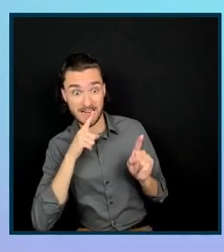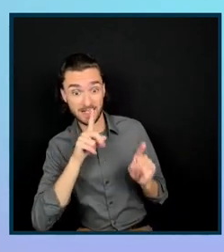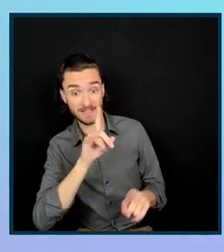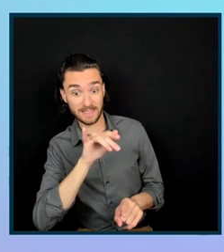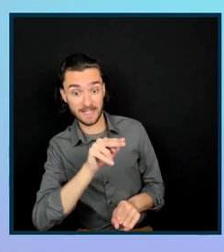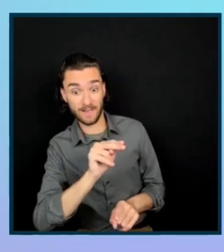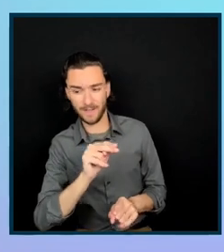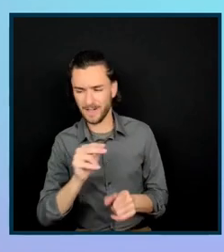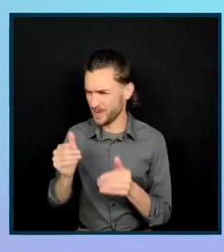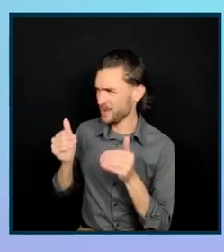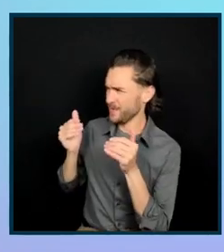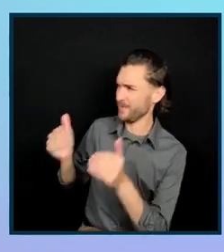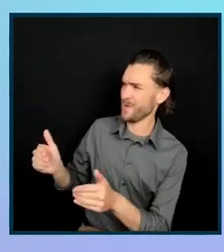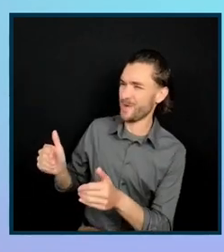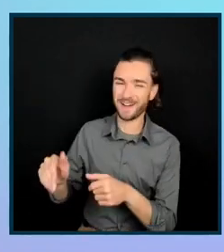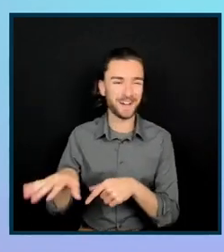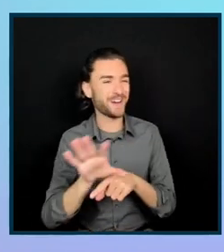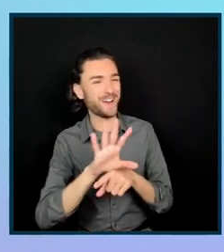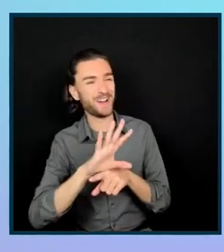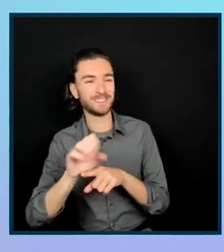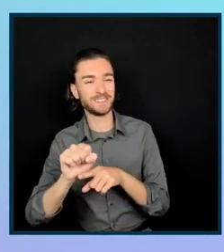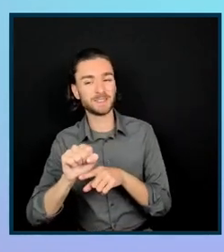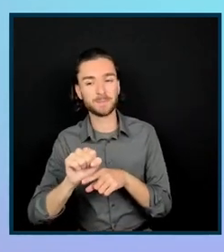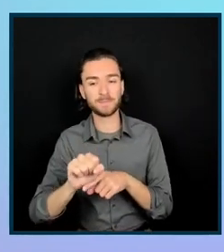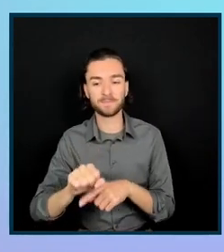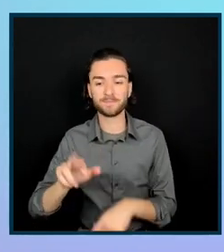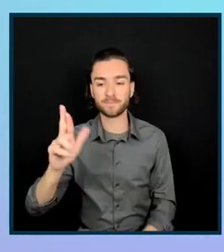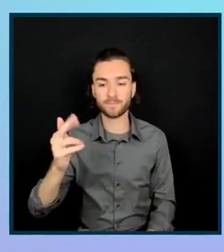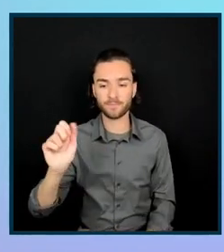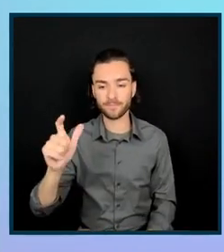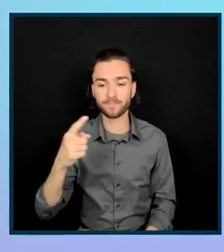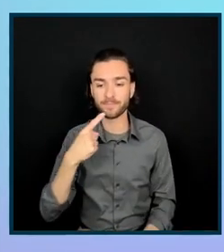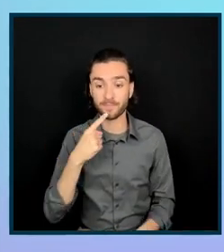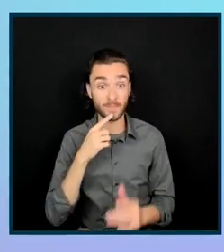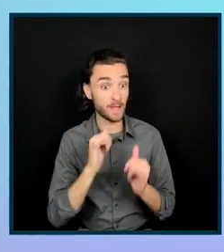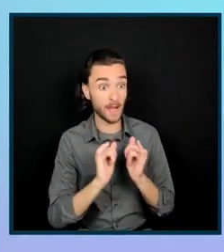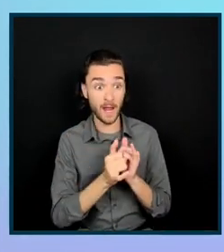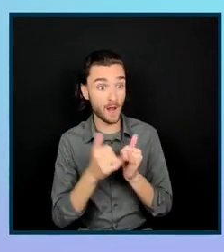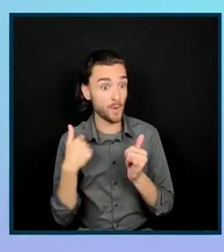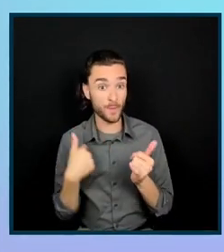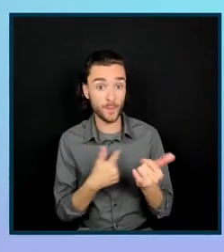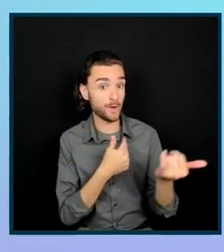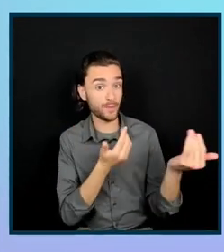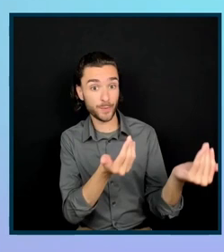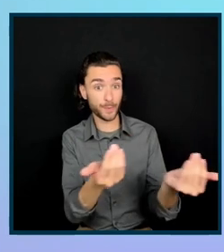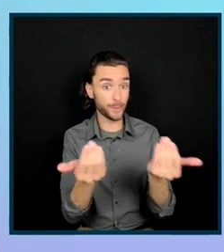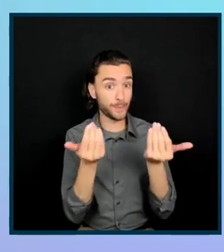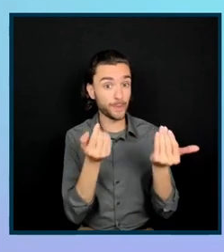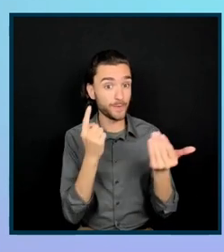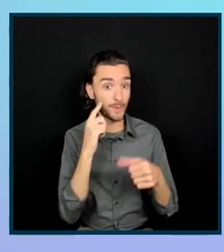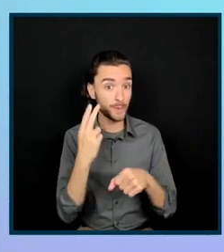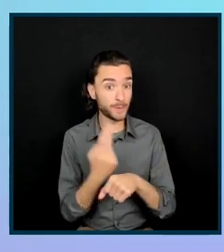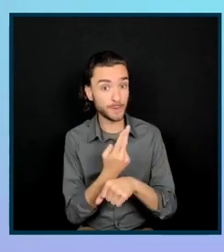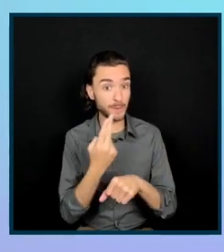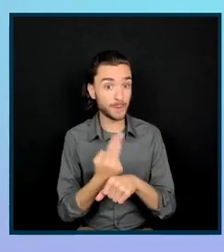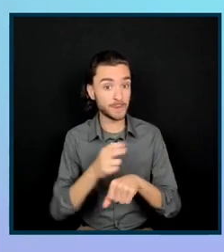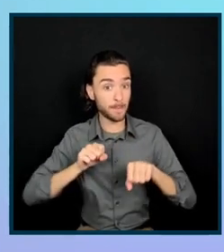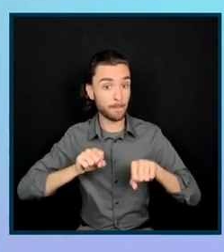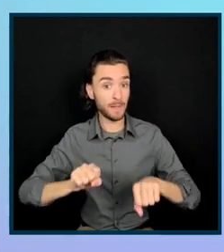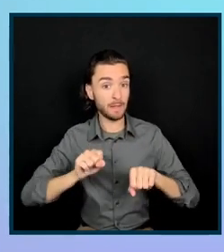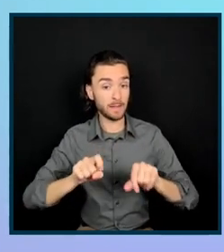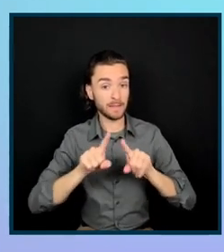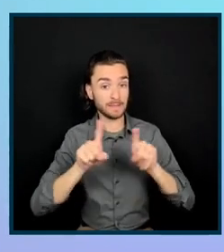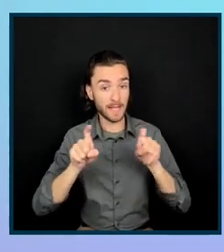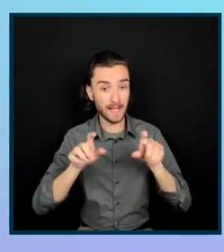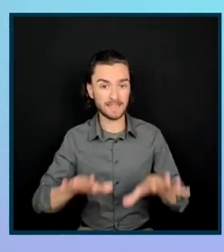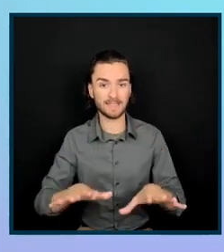Go for it. Awesome. So, the way that we end up recruiting for usability testing really changes based on the client